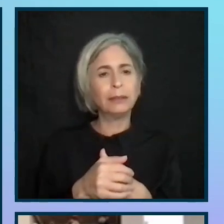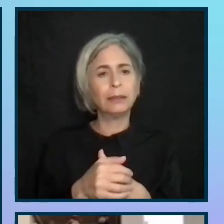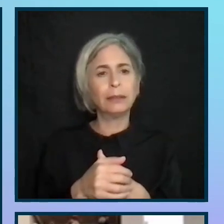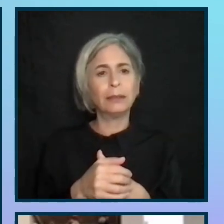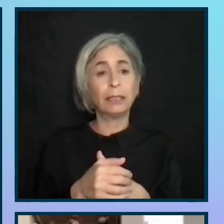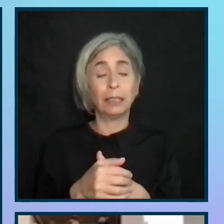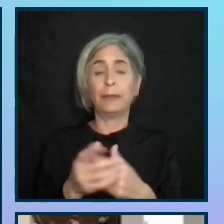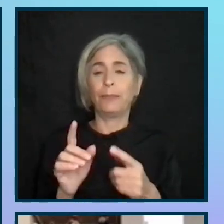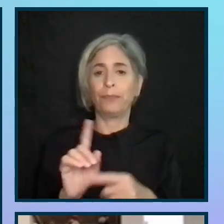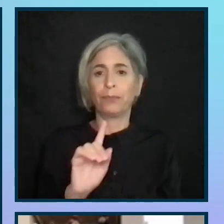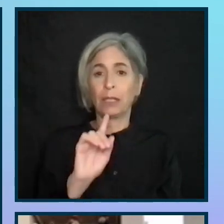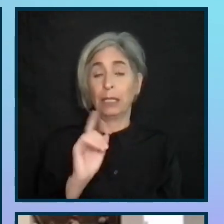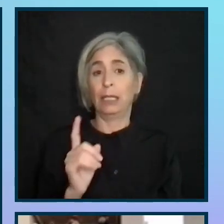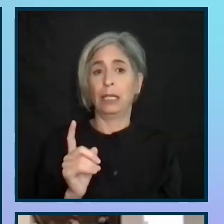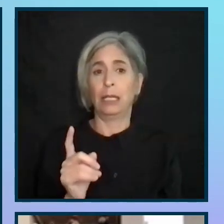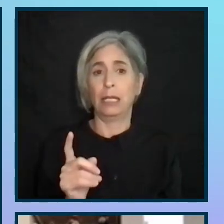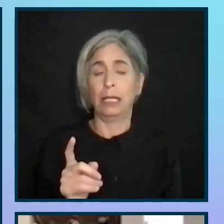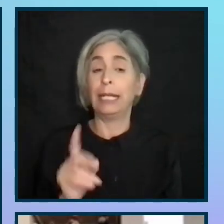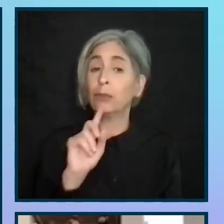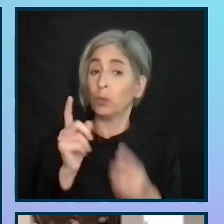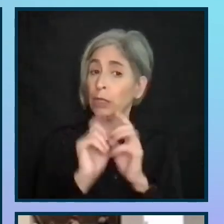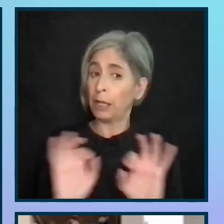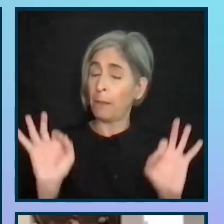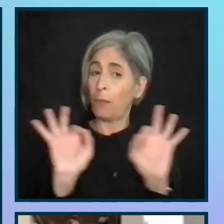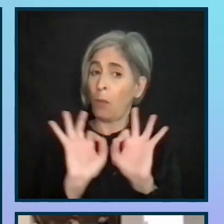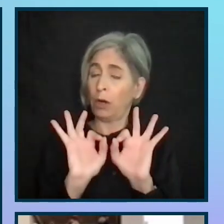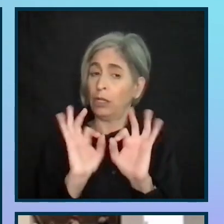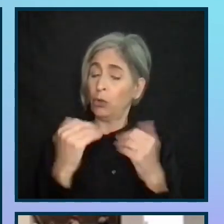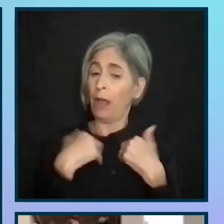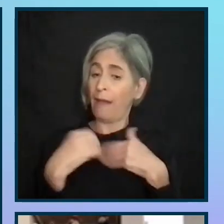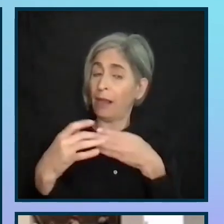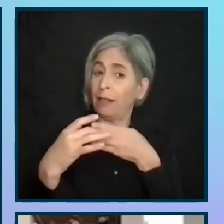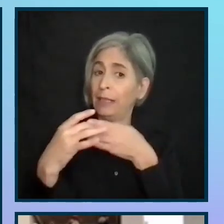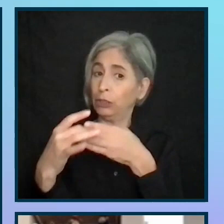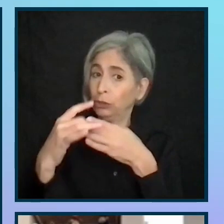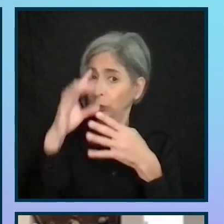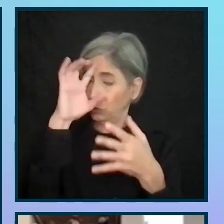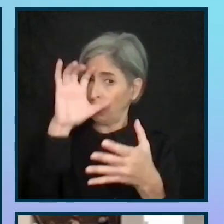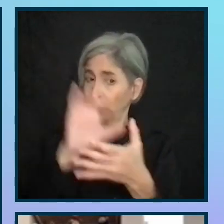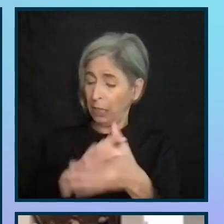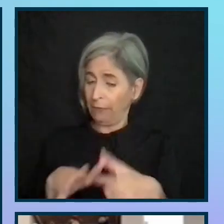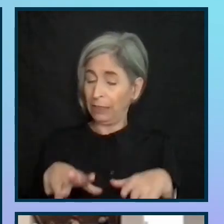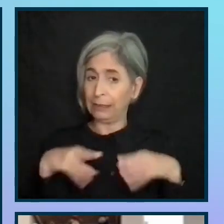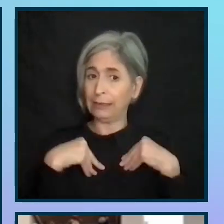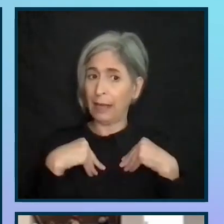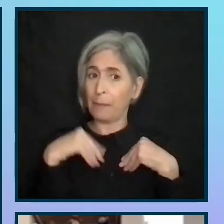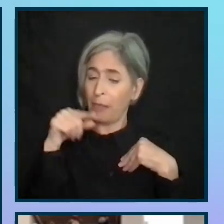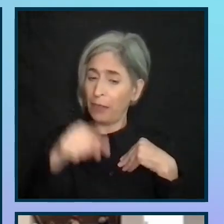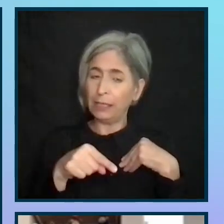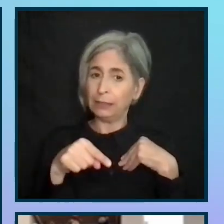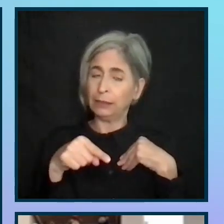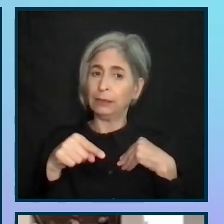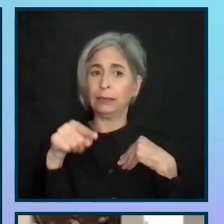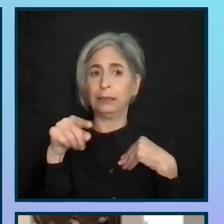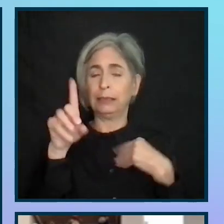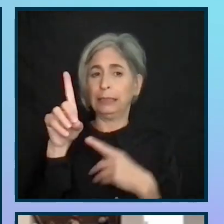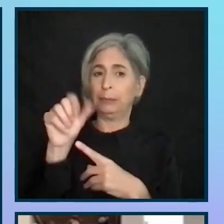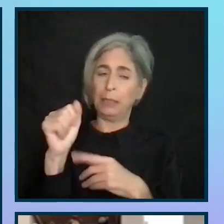While it is hard, it is important to get that leadership buy in. The system needs to work in both directions,